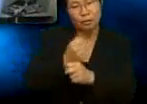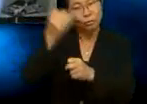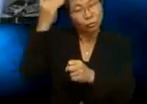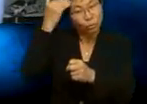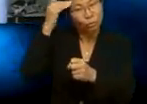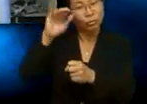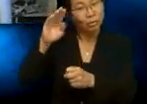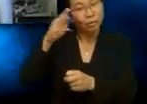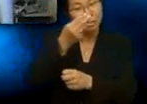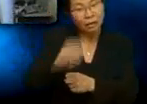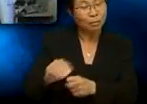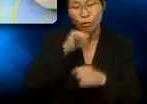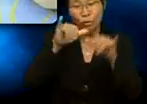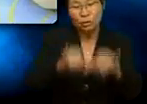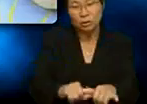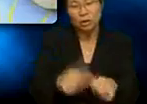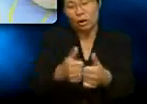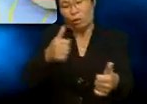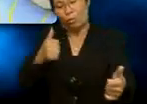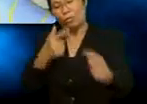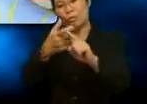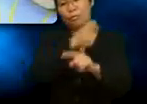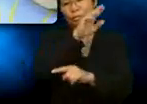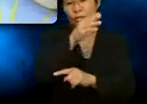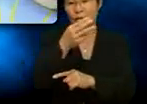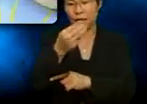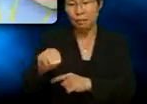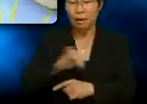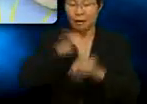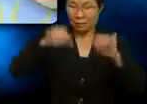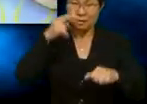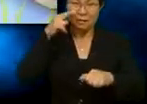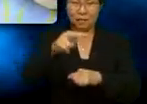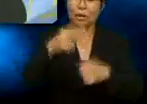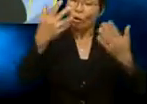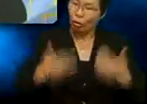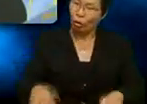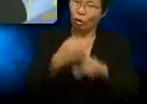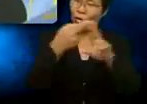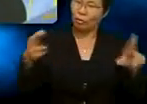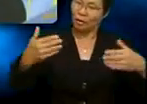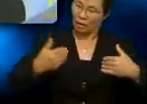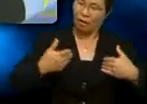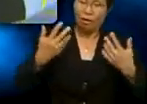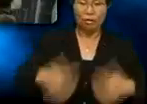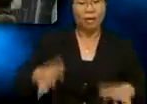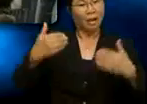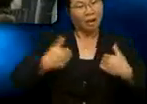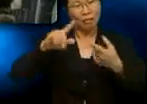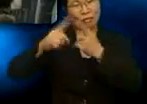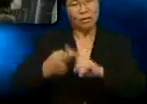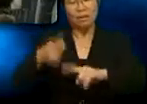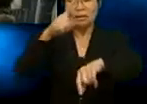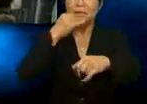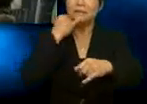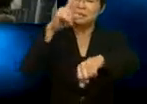by staying away from them. I can see you already have a friend. It's time for you to make